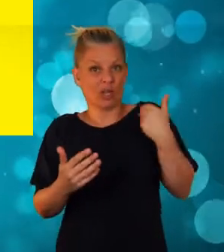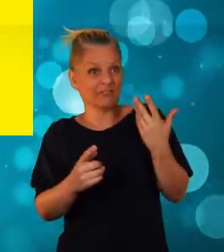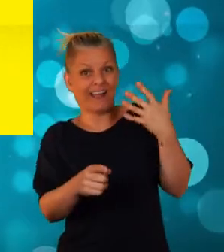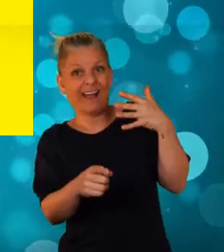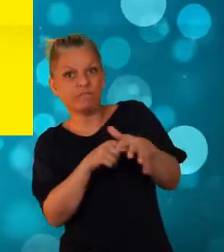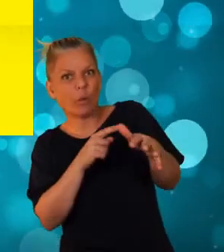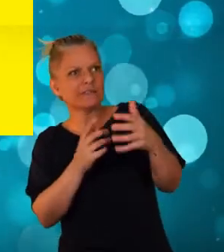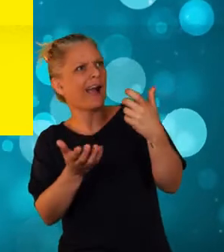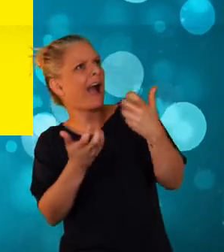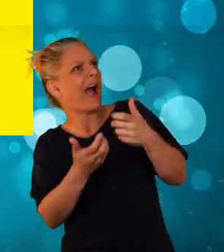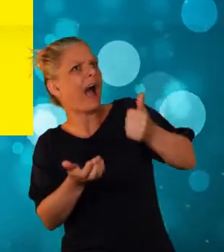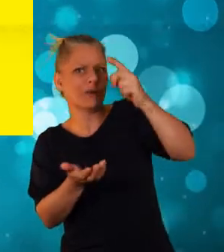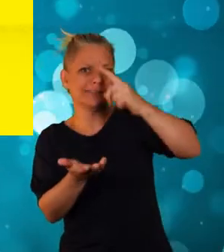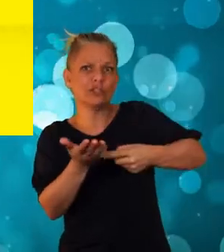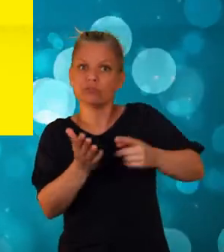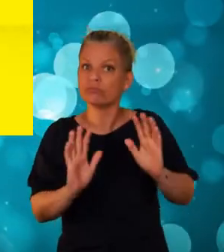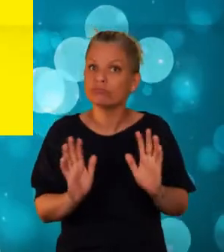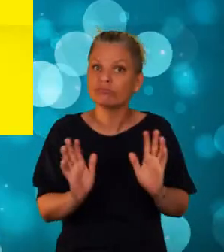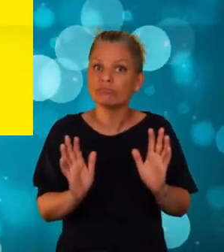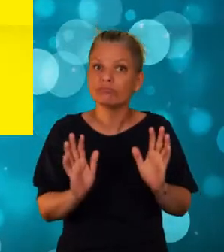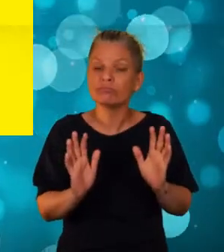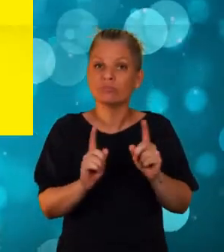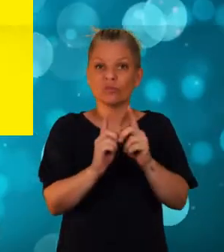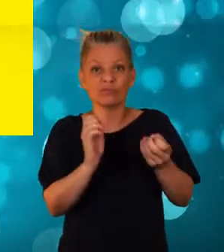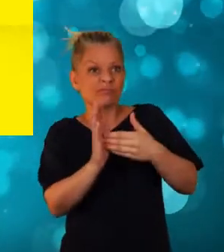Not just to influence how decisions are made,